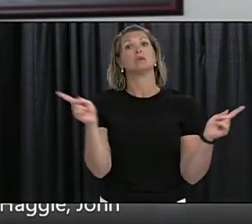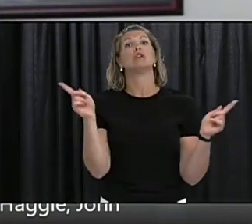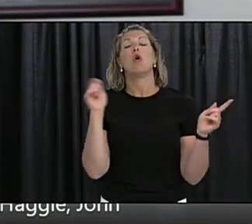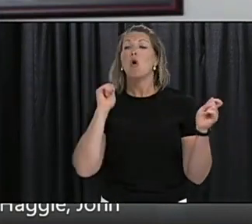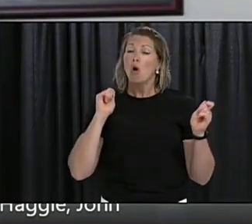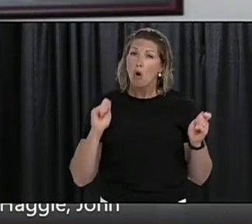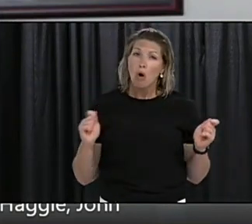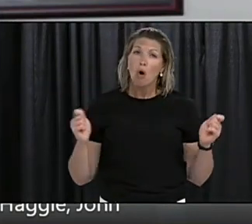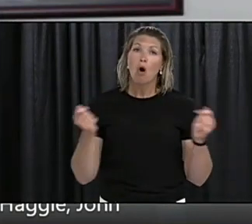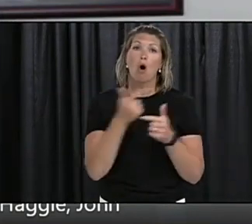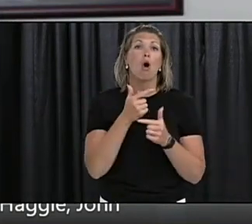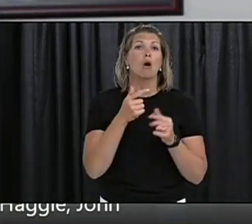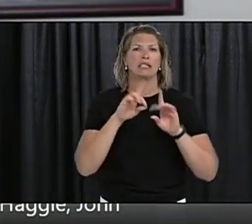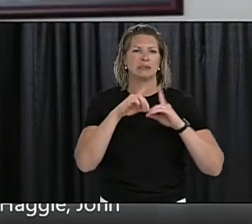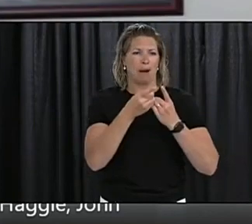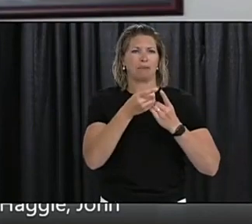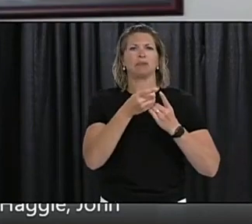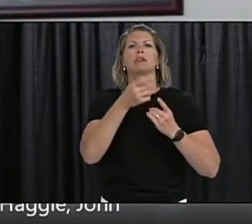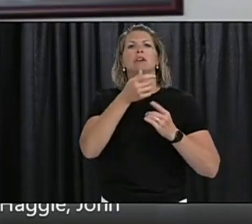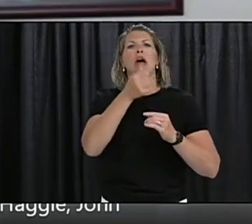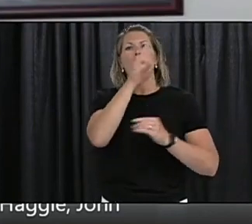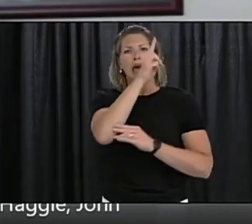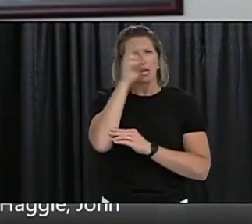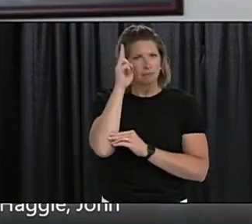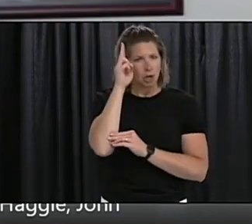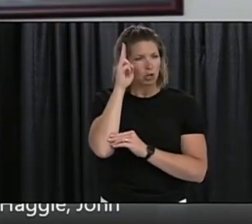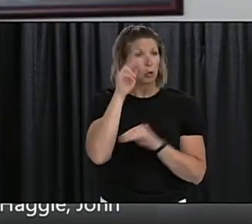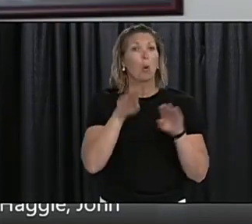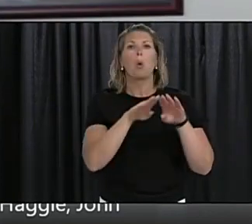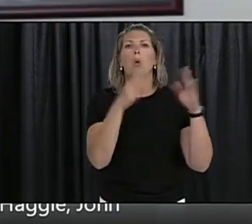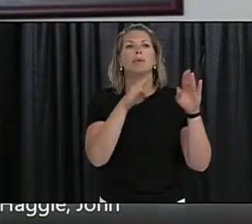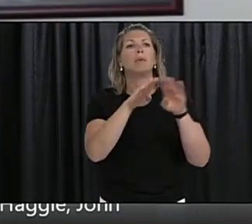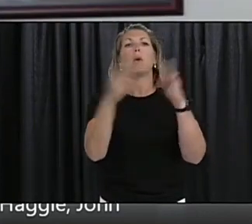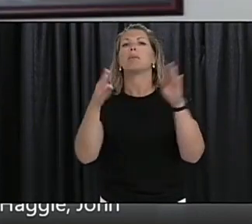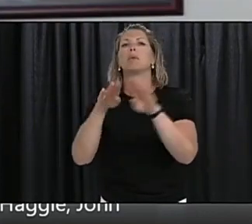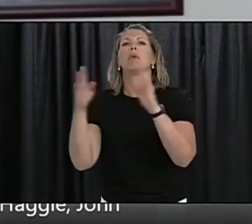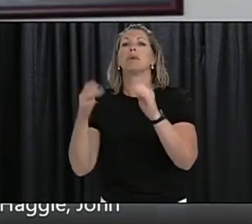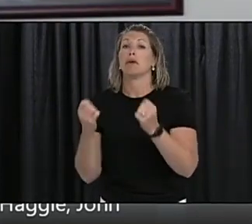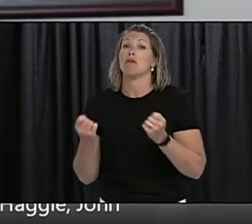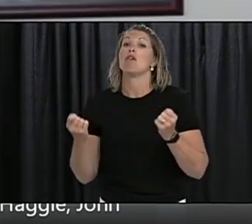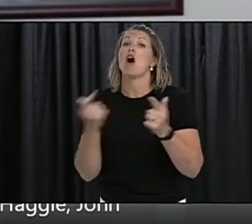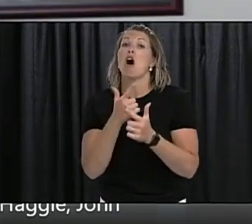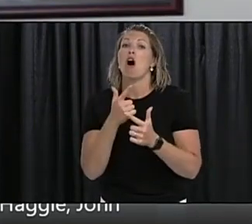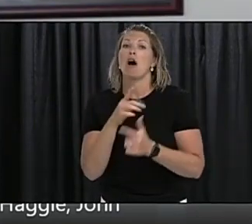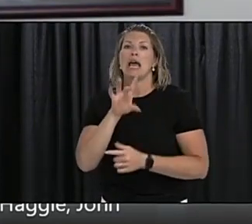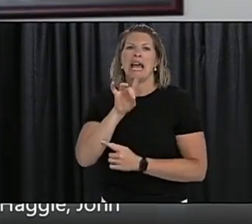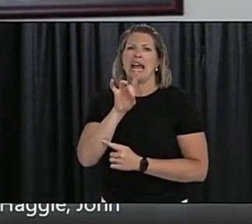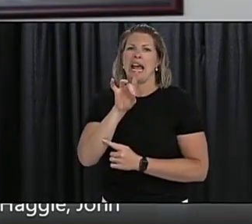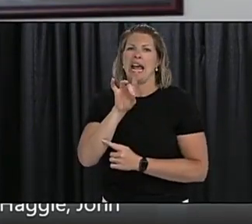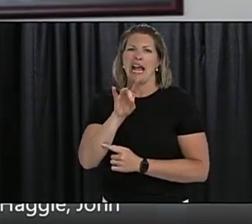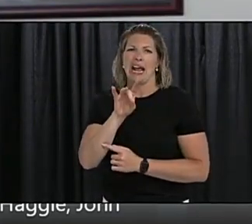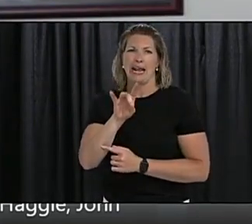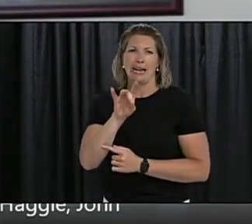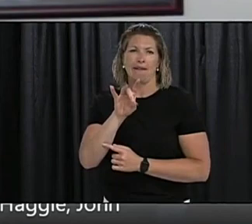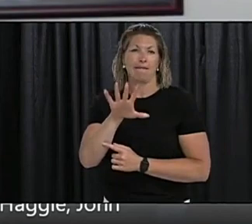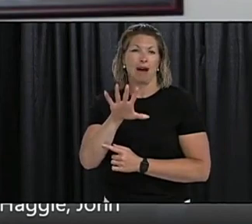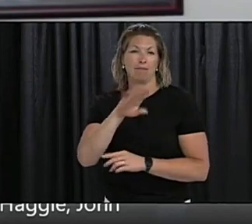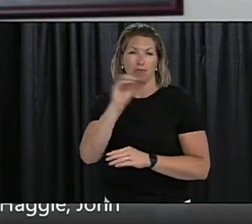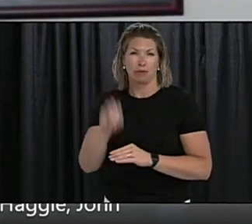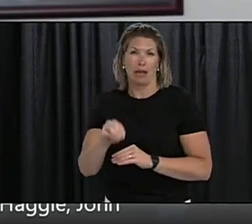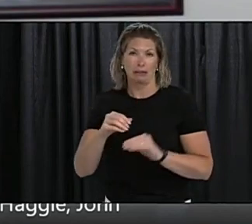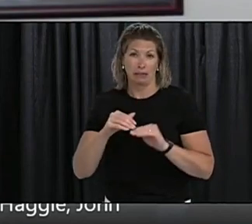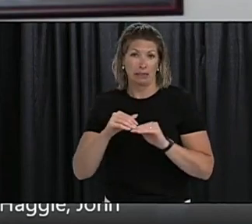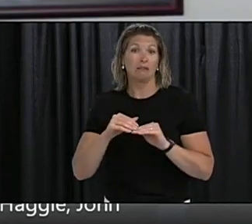healthcare system has now reached the 85% target that we had set. Specifically, we're at 86% across the